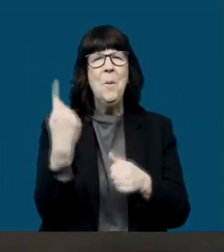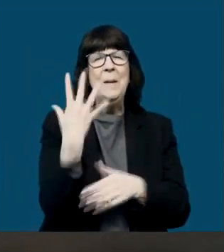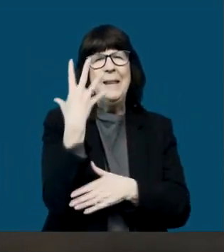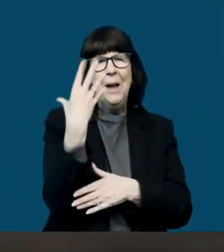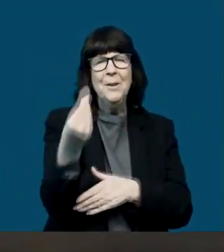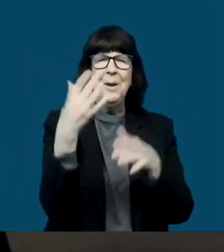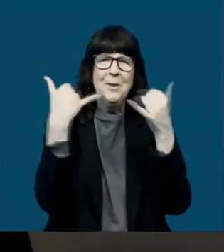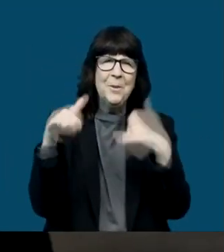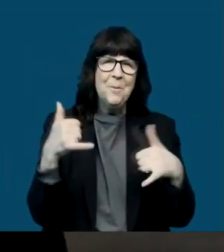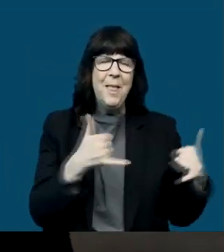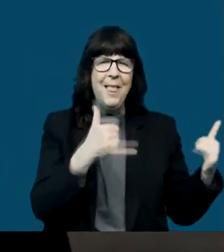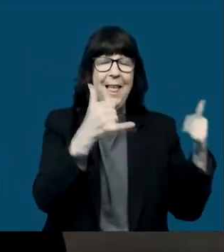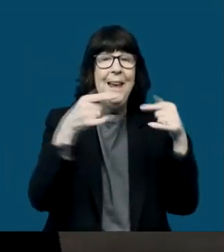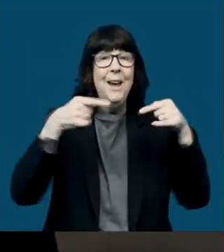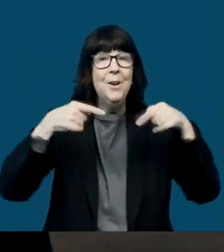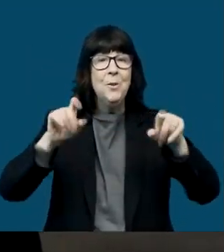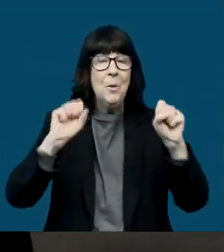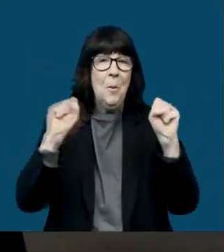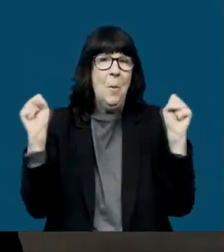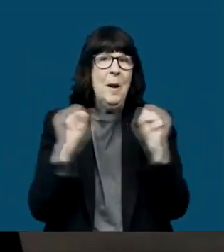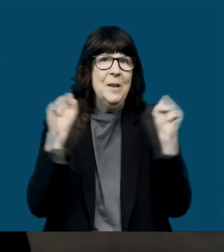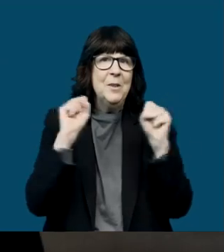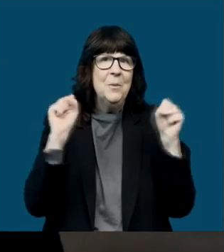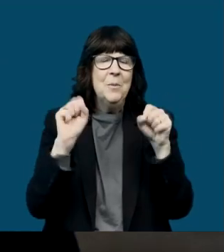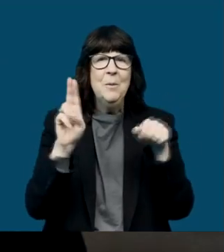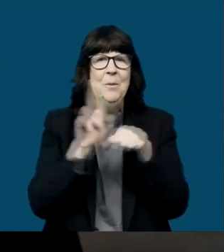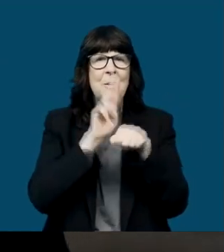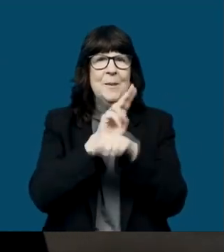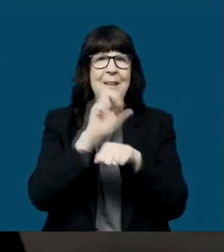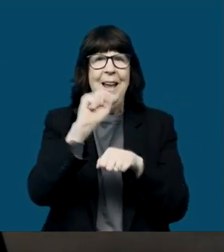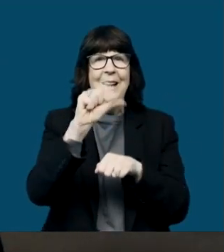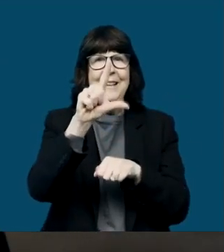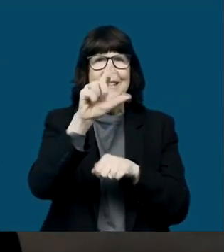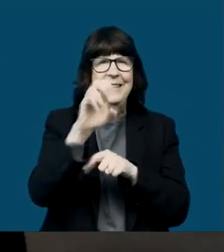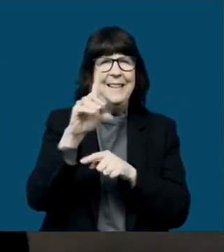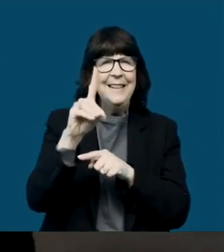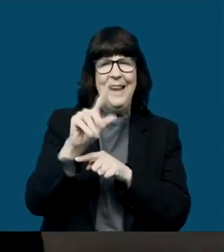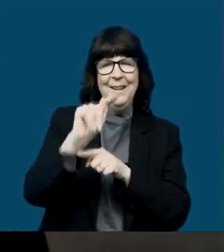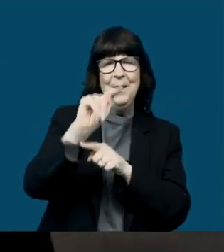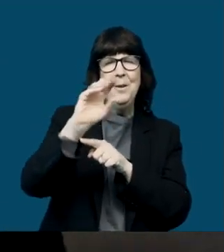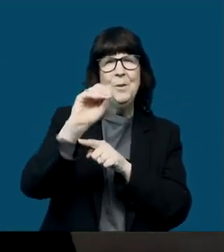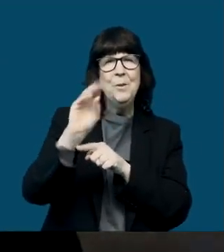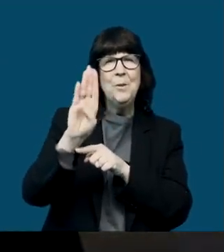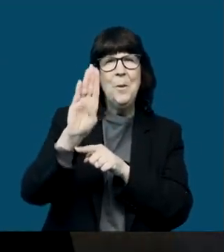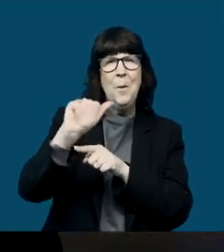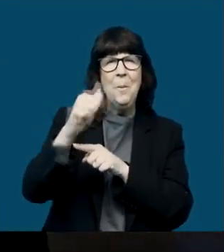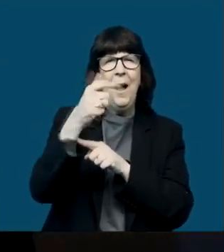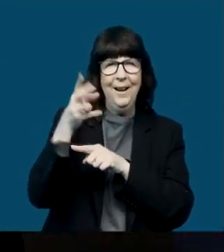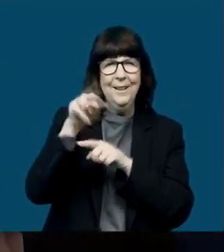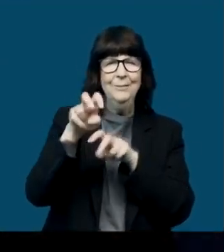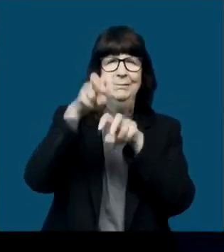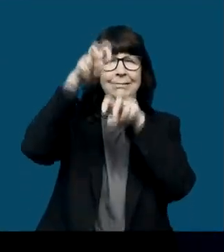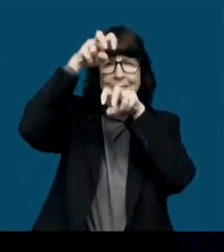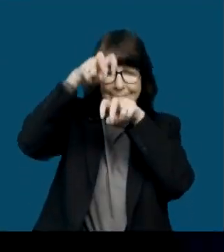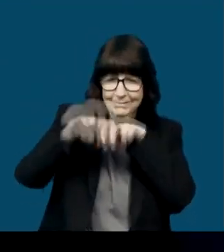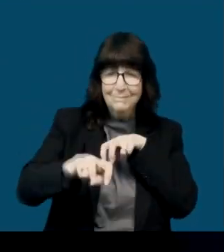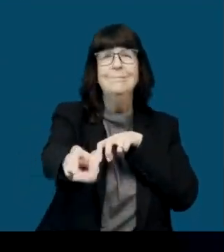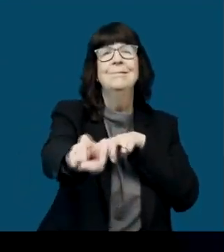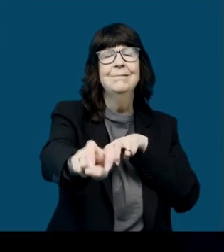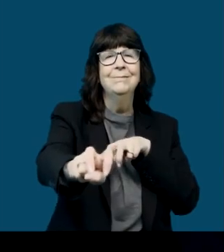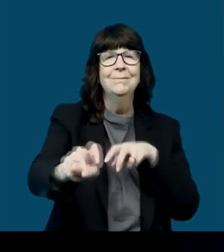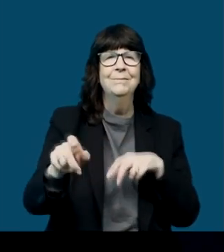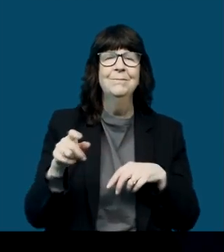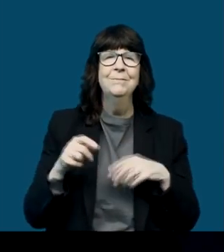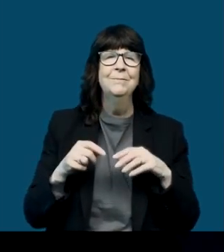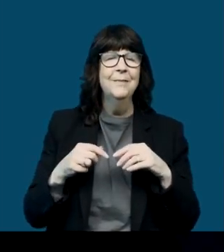learning. We would go outside and play. And in the winter, we would go like on a toboggan down the hill,